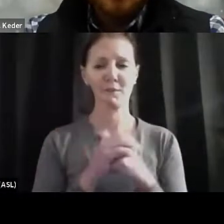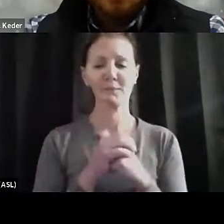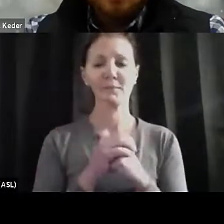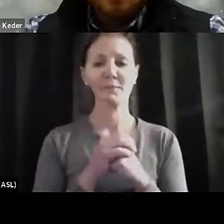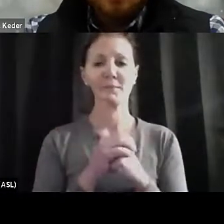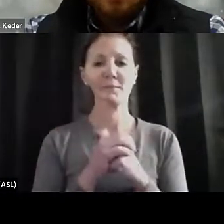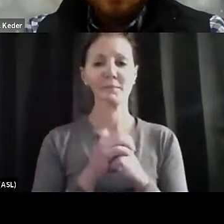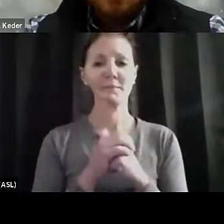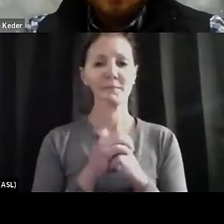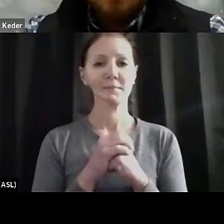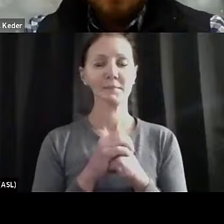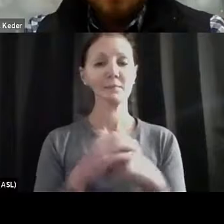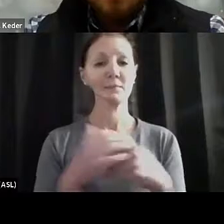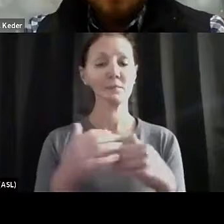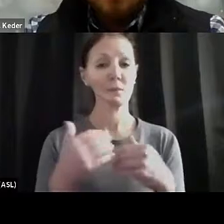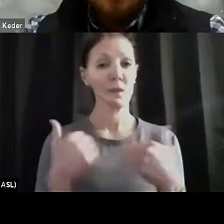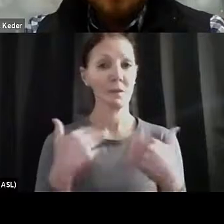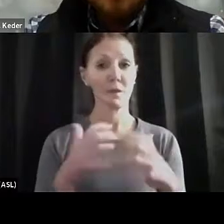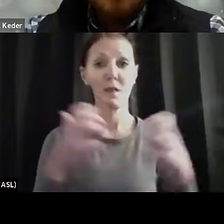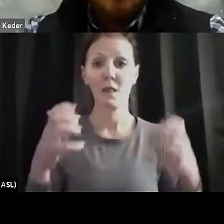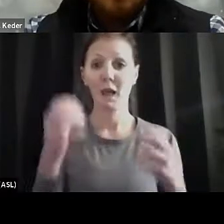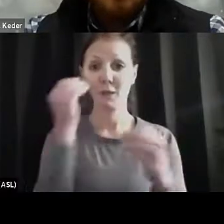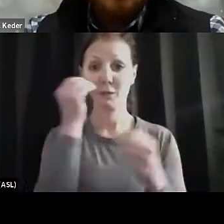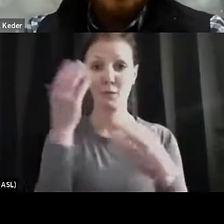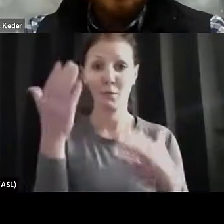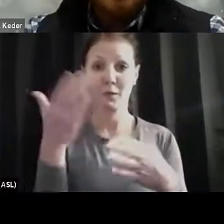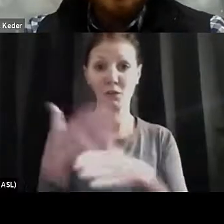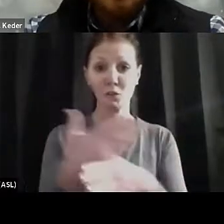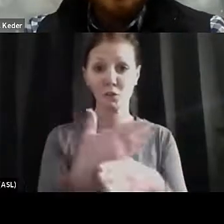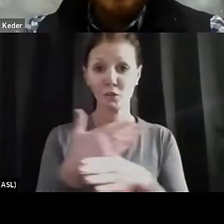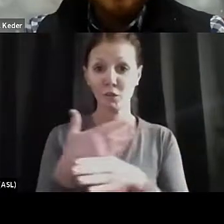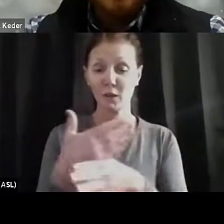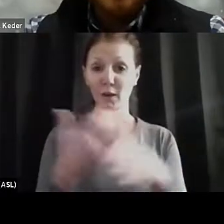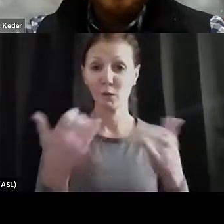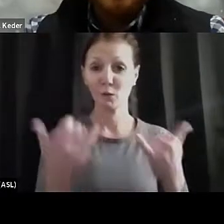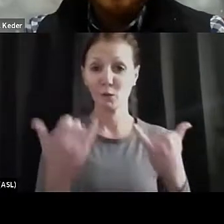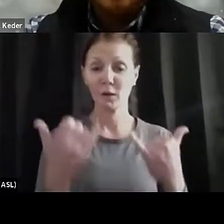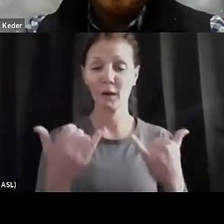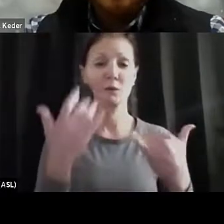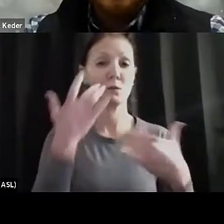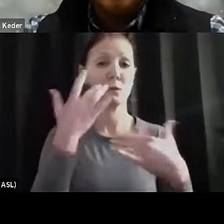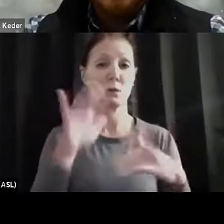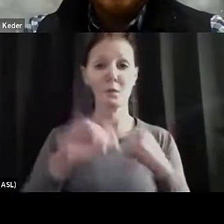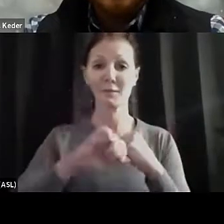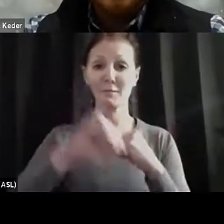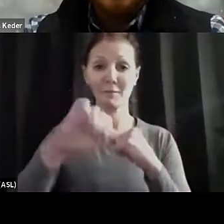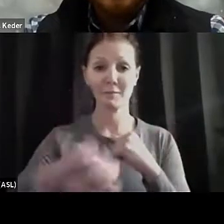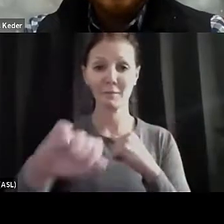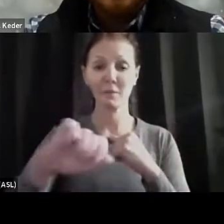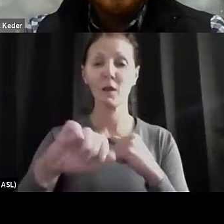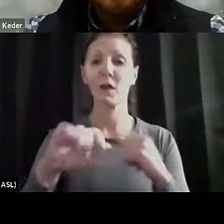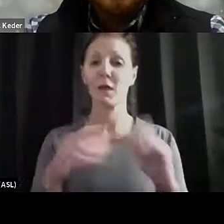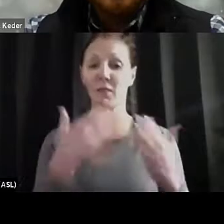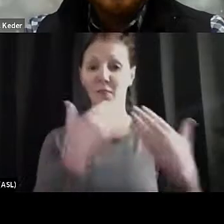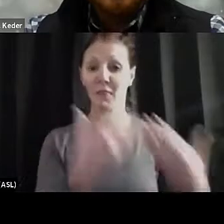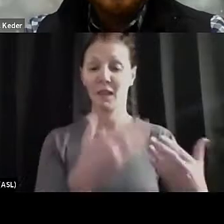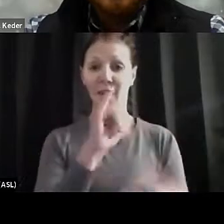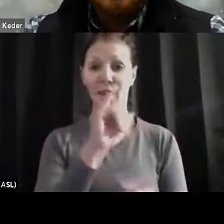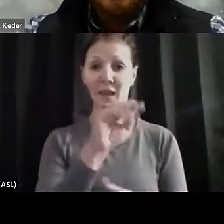have a lot of information to share with you tonight. so without any additional delay, want to thank Ingrid Kennedy,